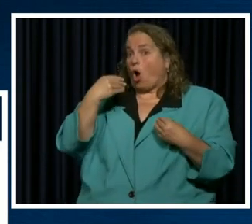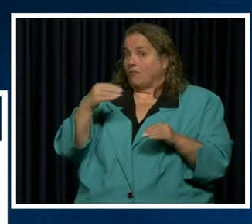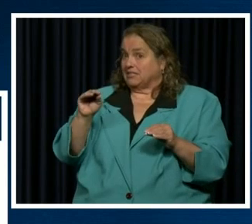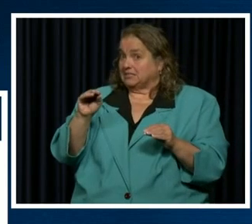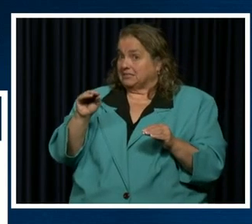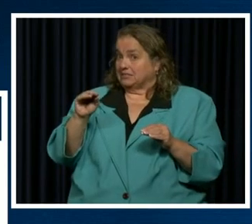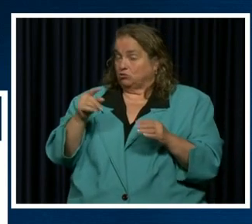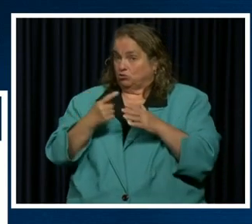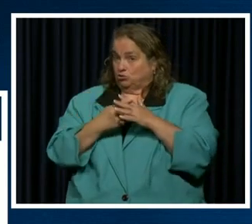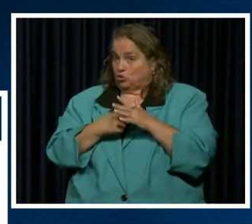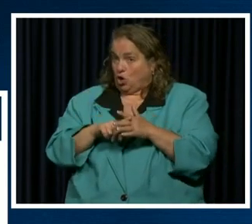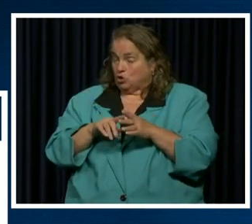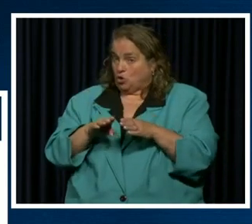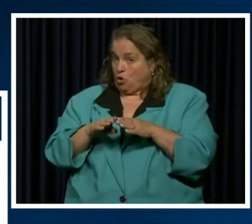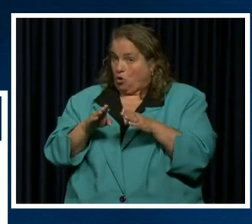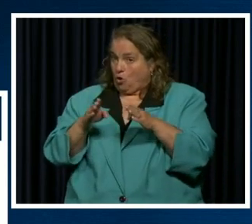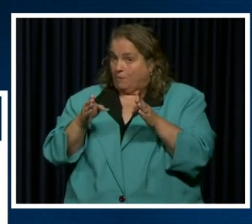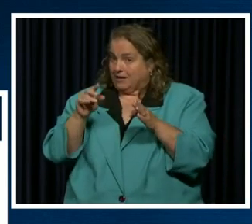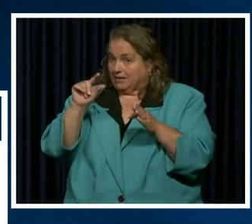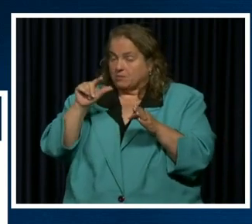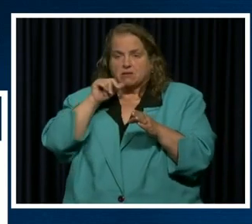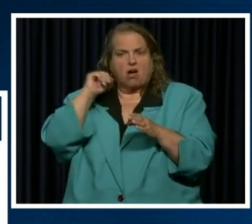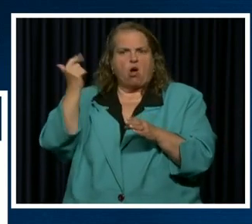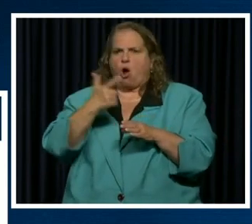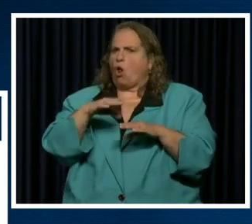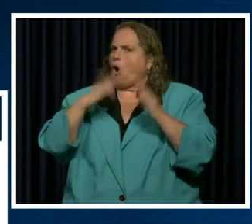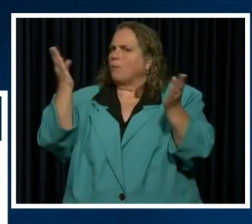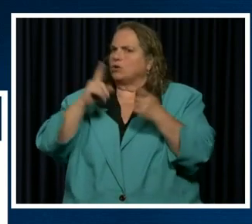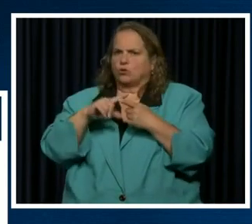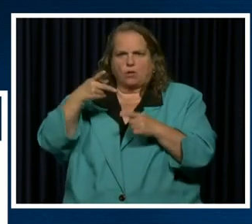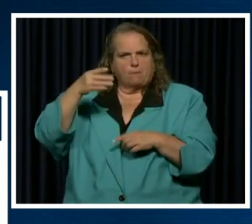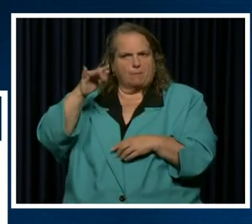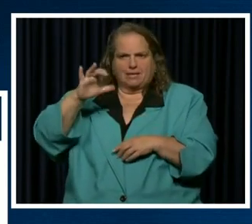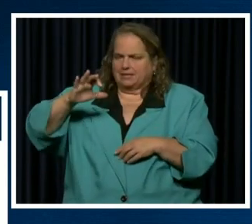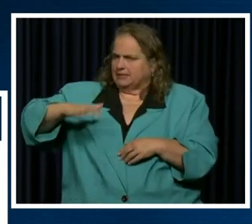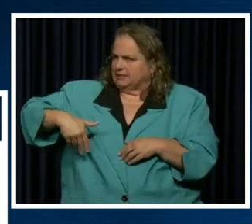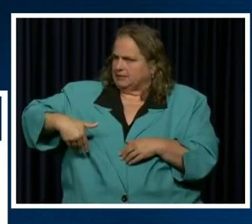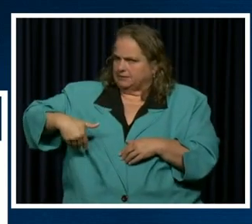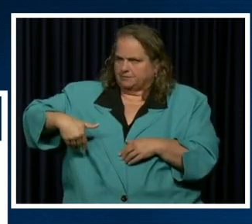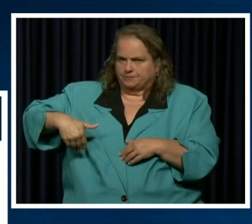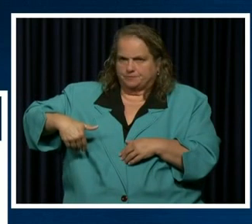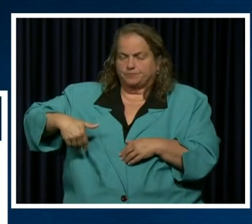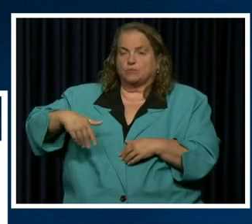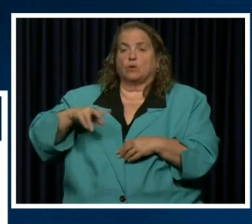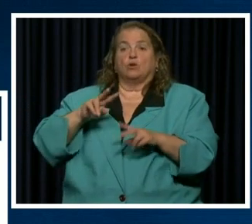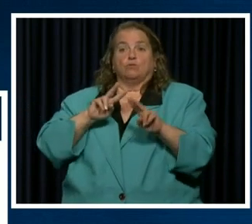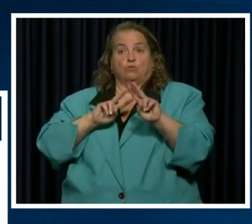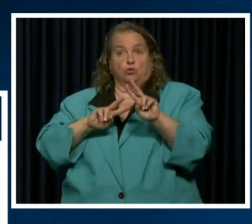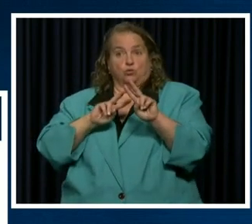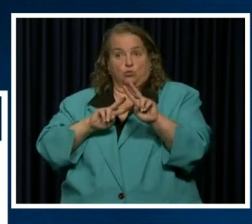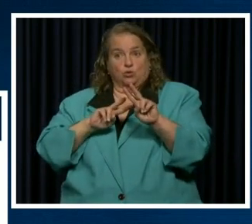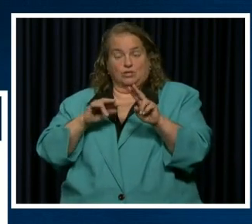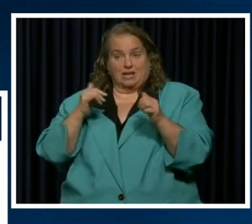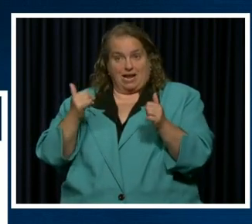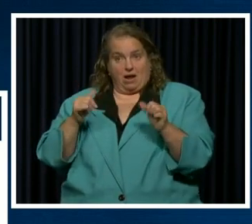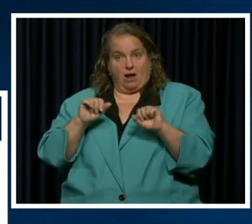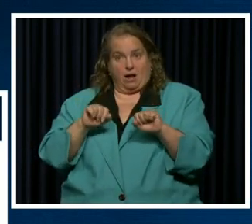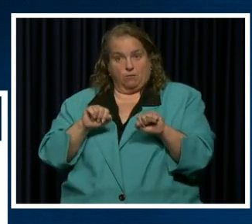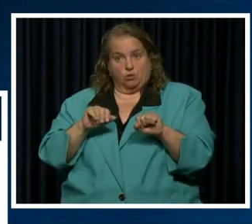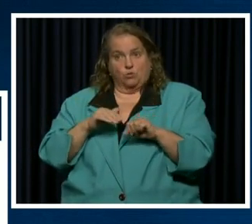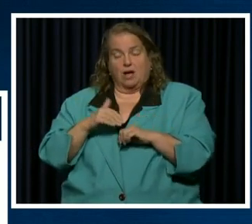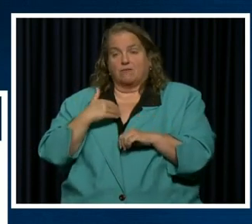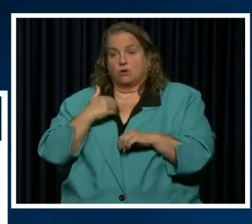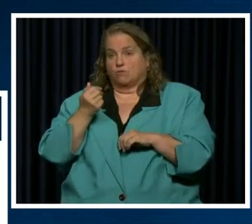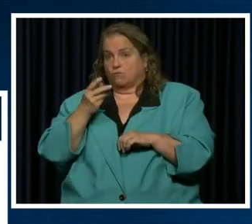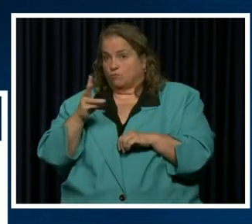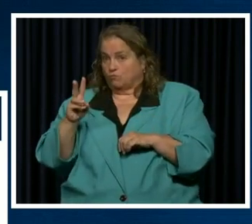uh, start to open back up. That doesn't mean they're all open to the public yet. Um, funerals are are now able. We're gonna be able